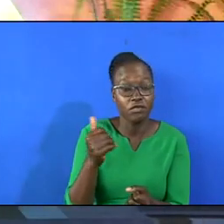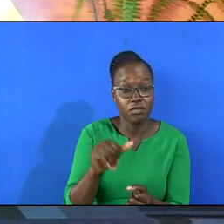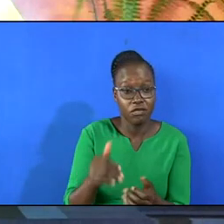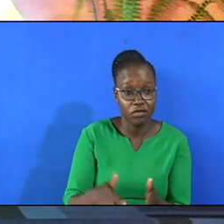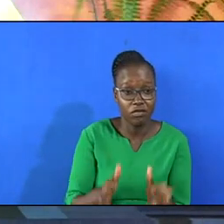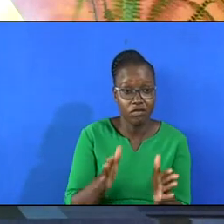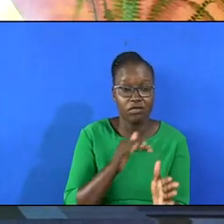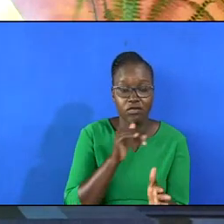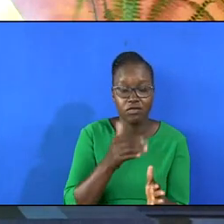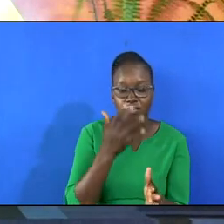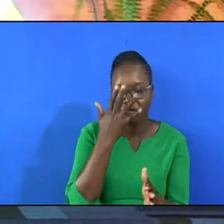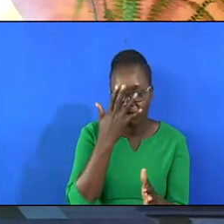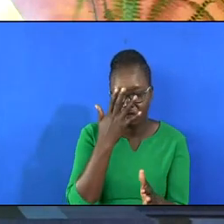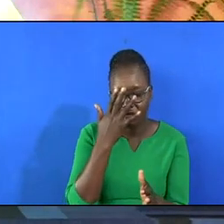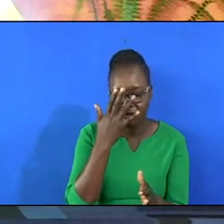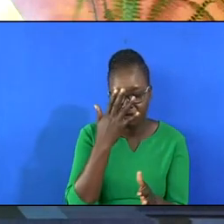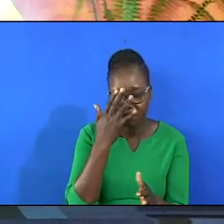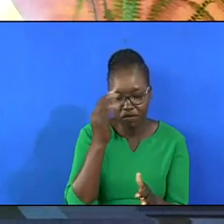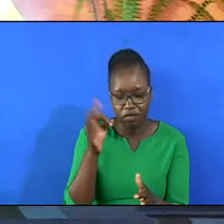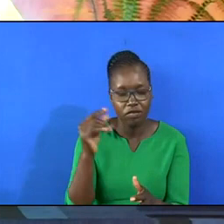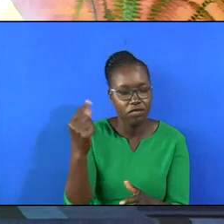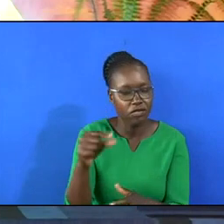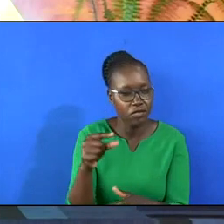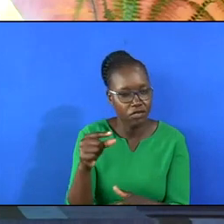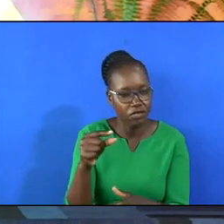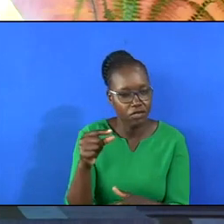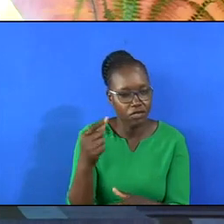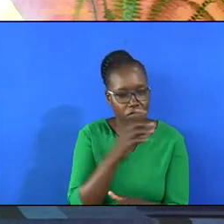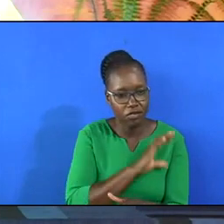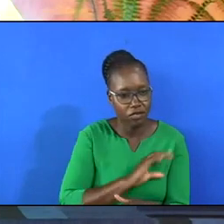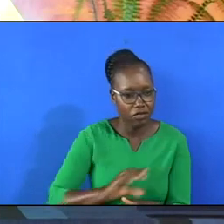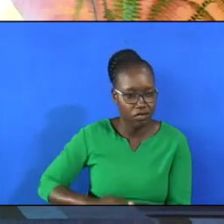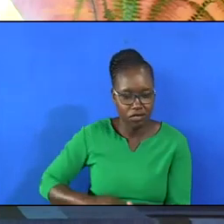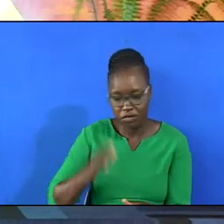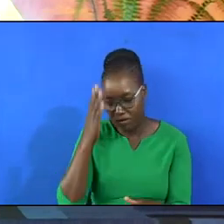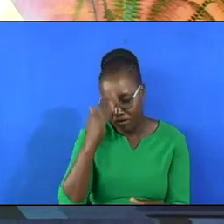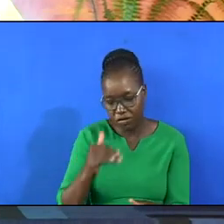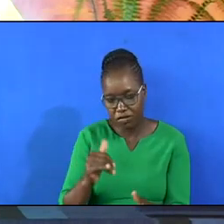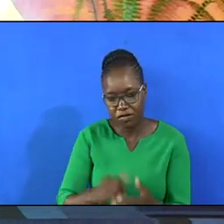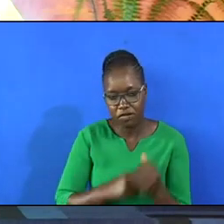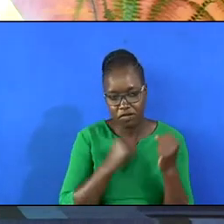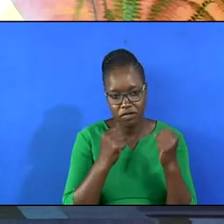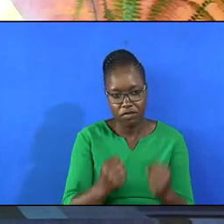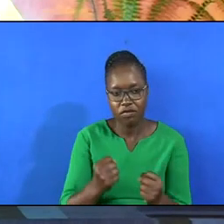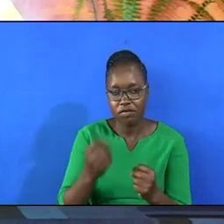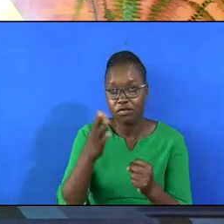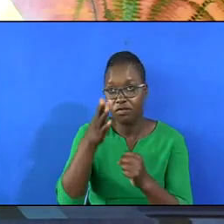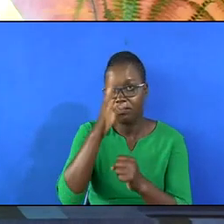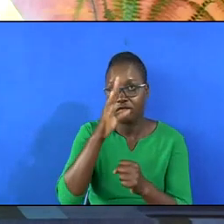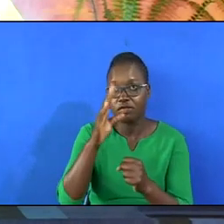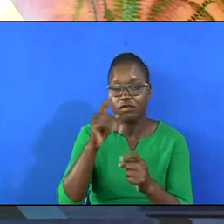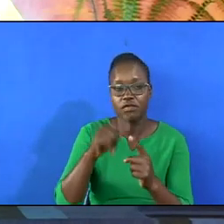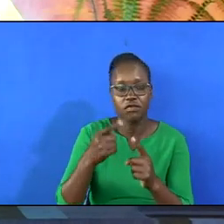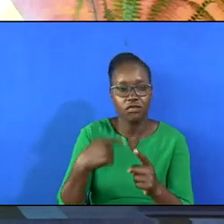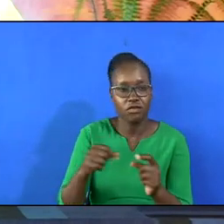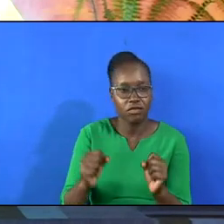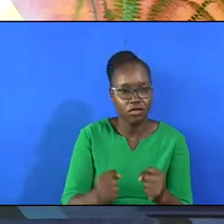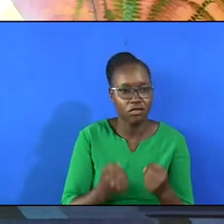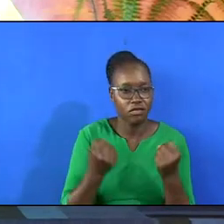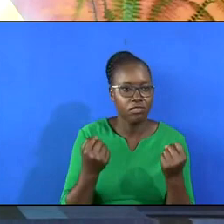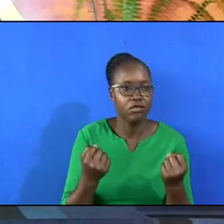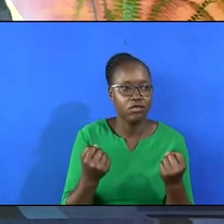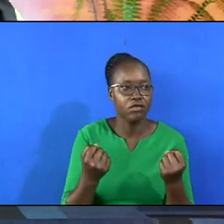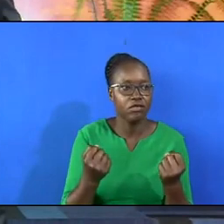way I'm not ashamed of the gospel of Christ because it's the power of God and salvation